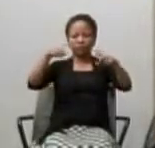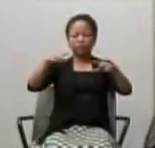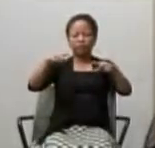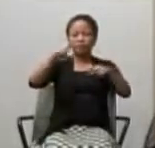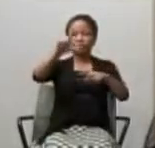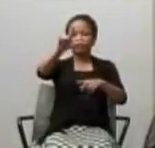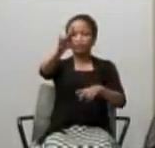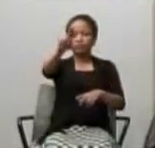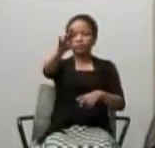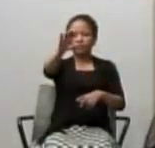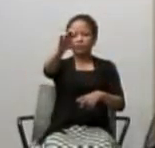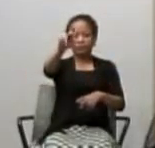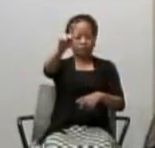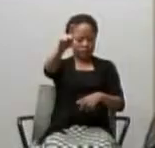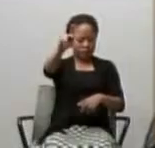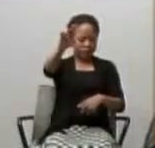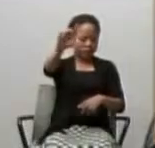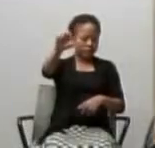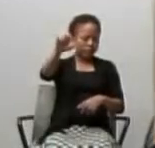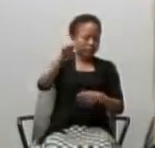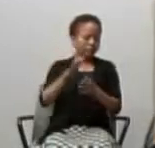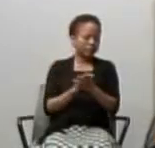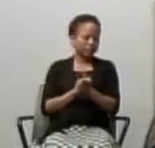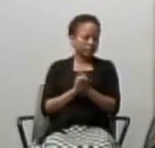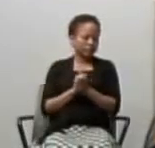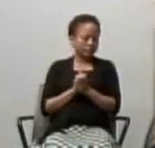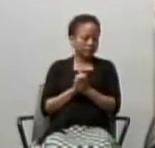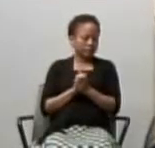to Luke. Glory to you, O Lord.